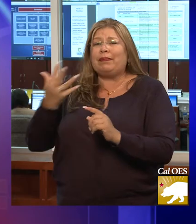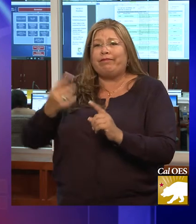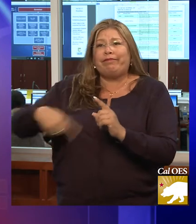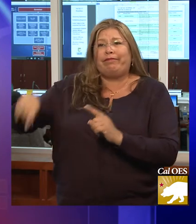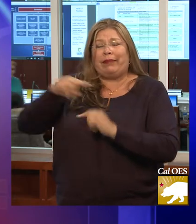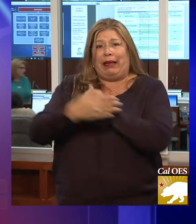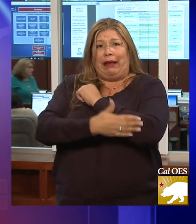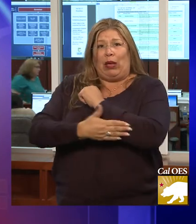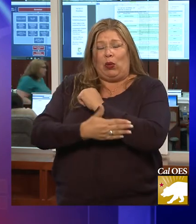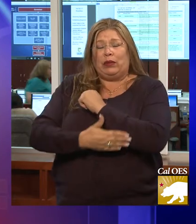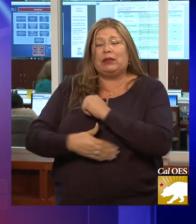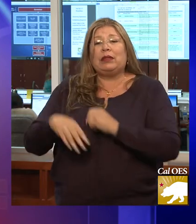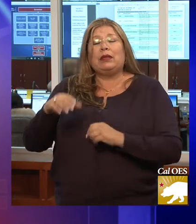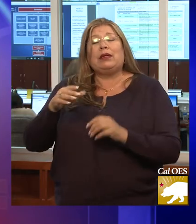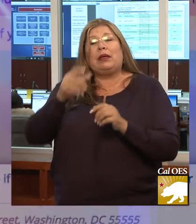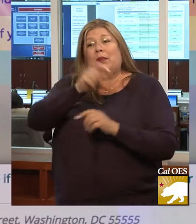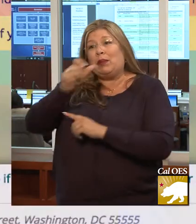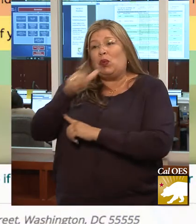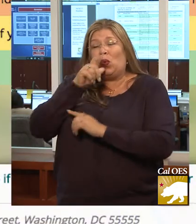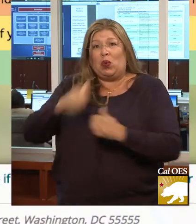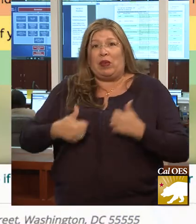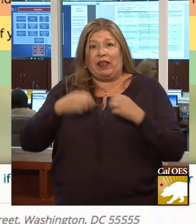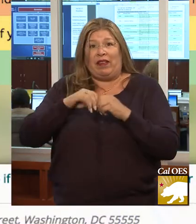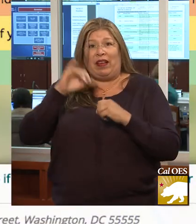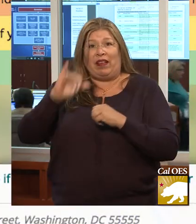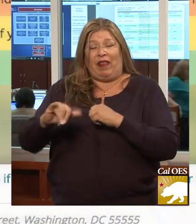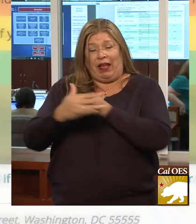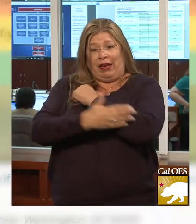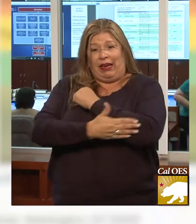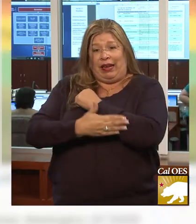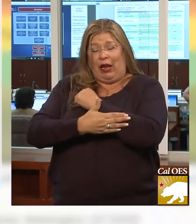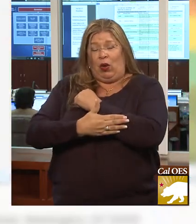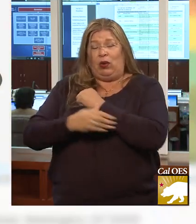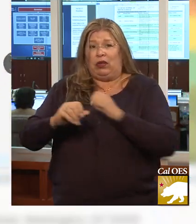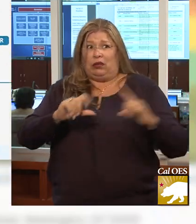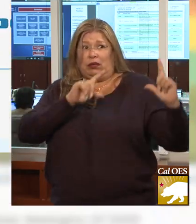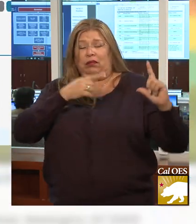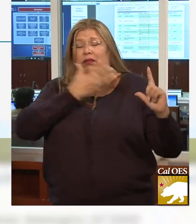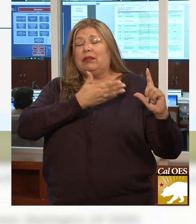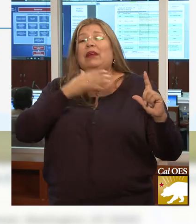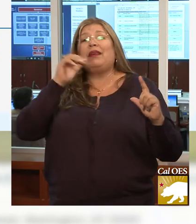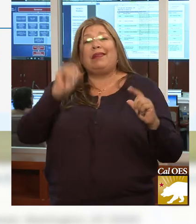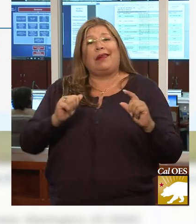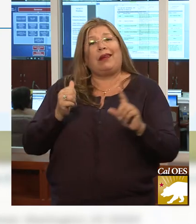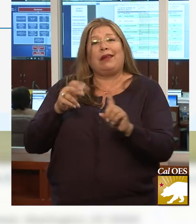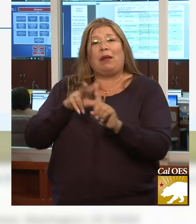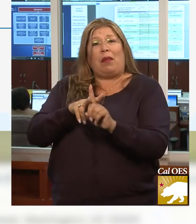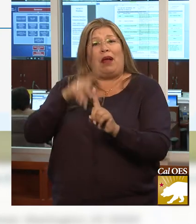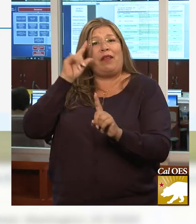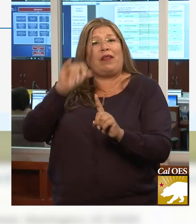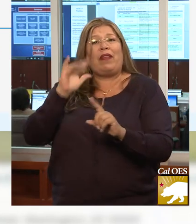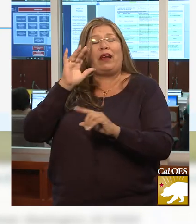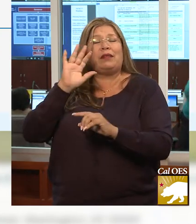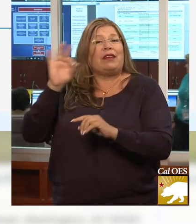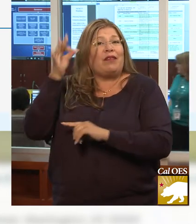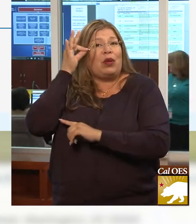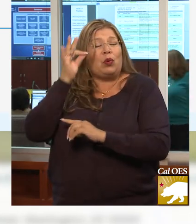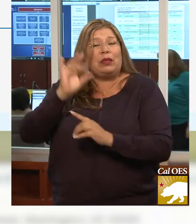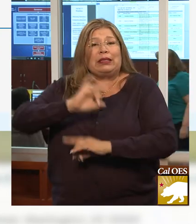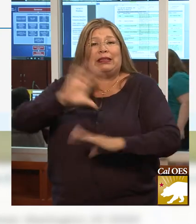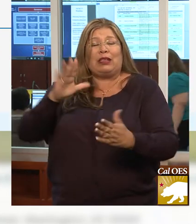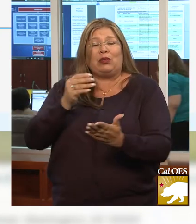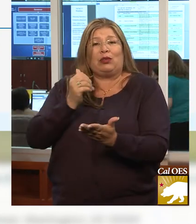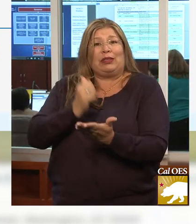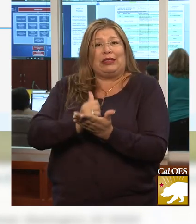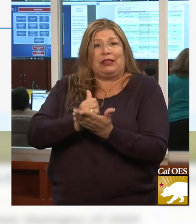So people who live in the counties that are listed behind me can now apply for federal disaster assistance and they can do that